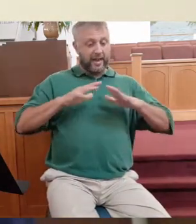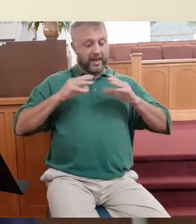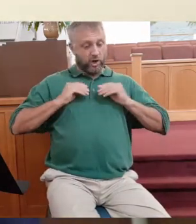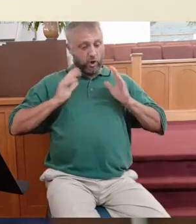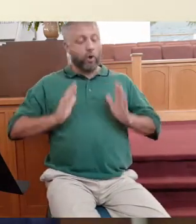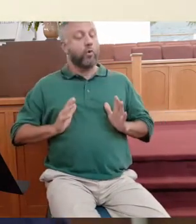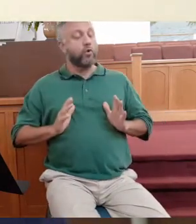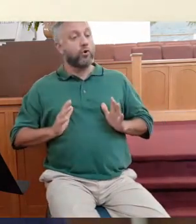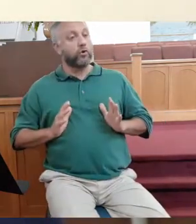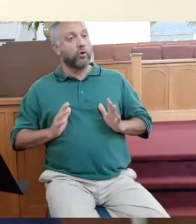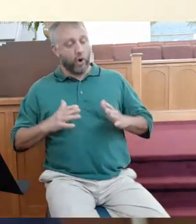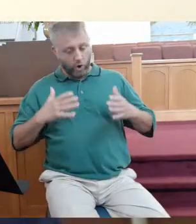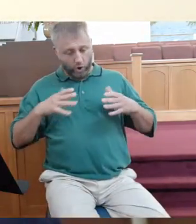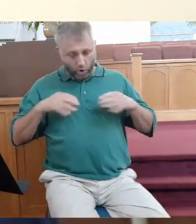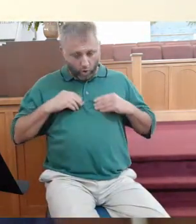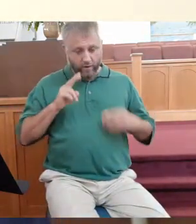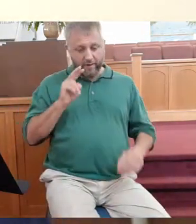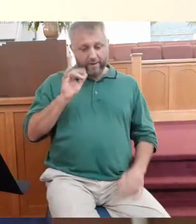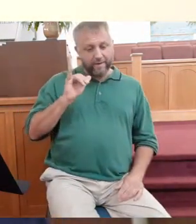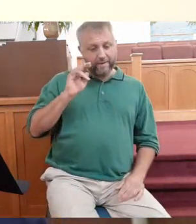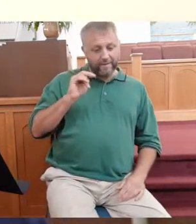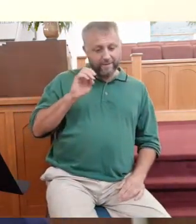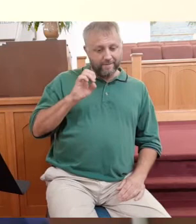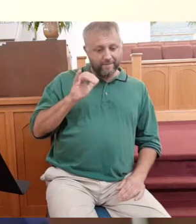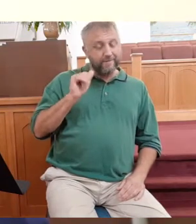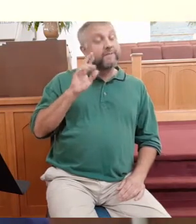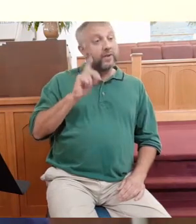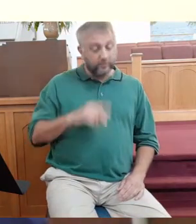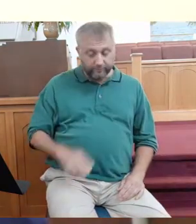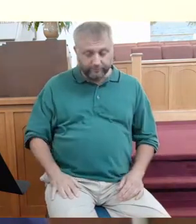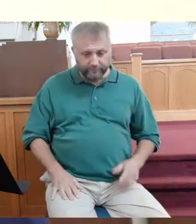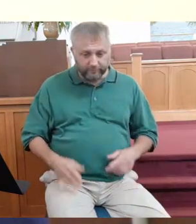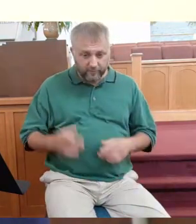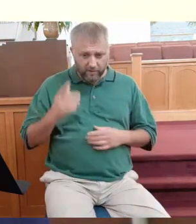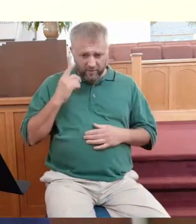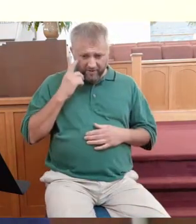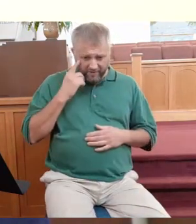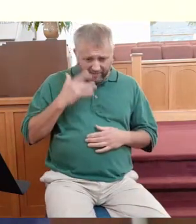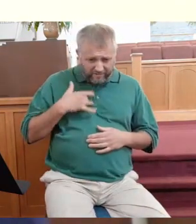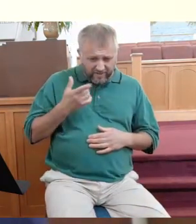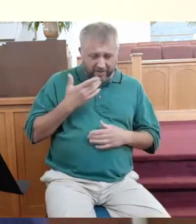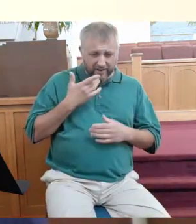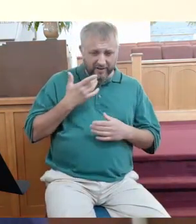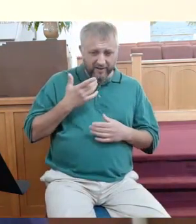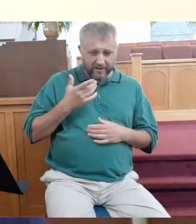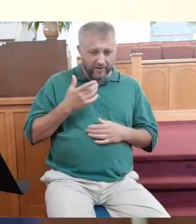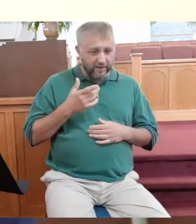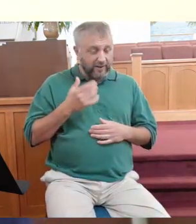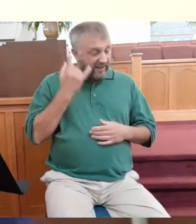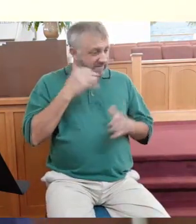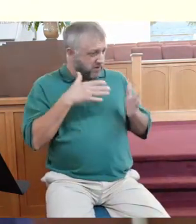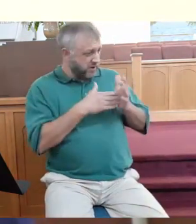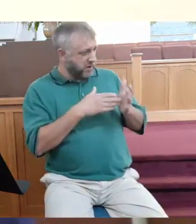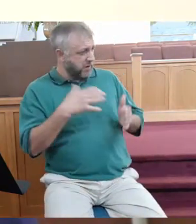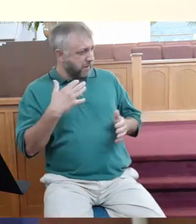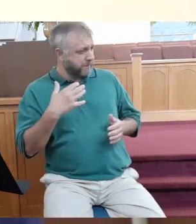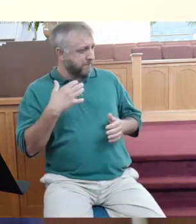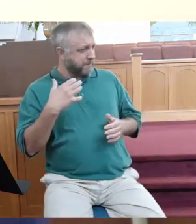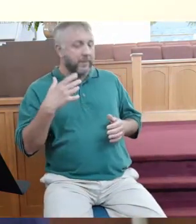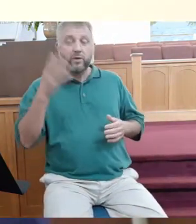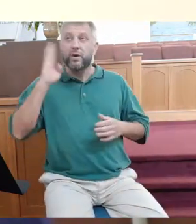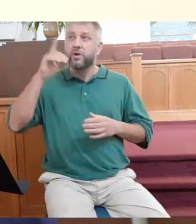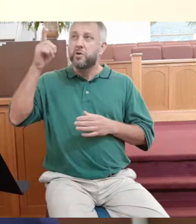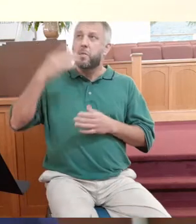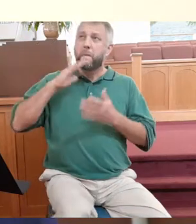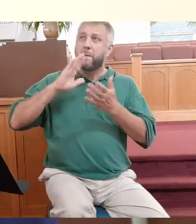And you need to understand this morning that God is good even when we think he's bad, even when we think he's unfair, even when we're tempted to point our finger and shake our